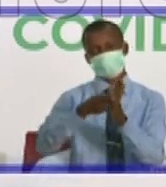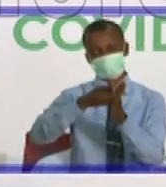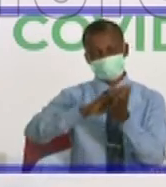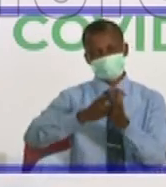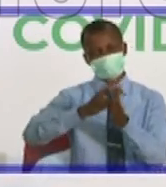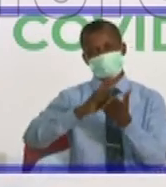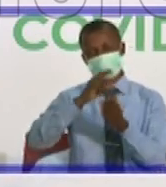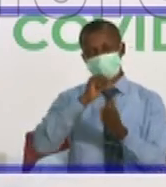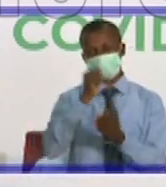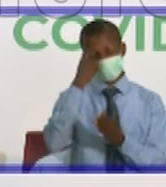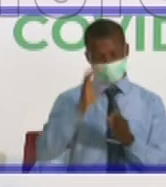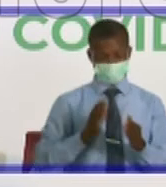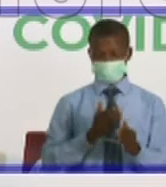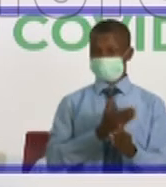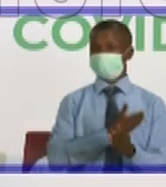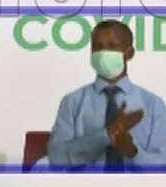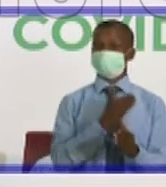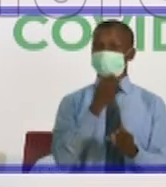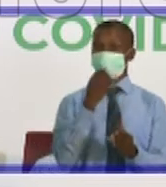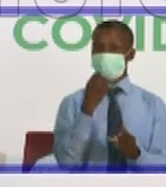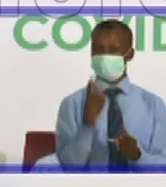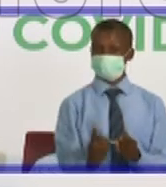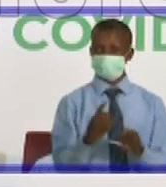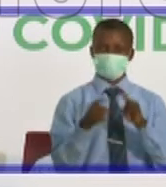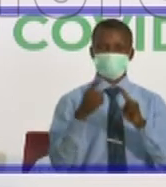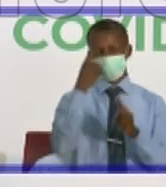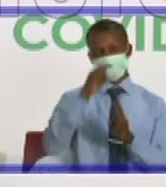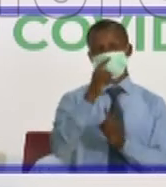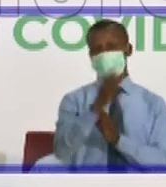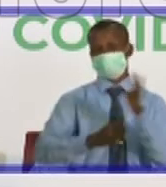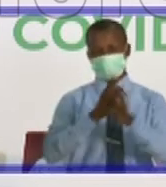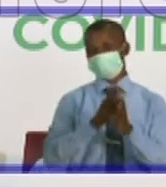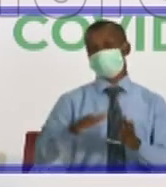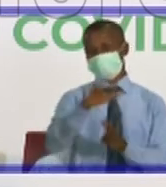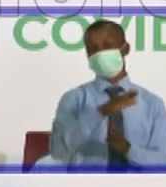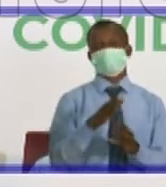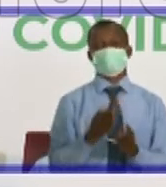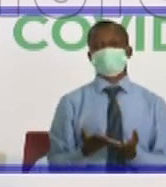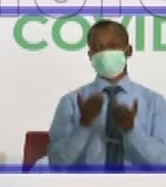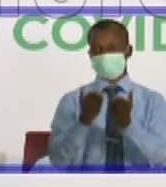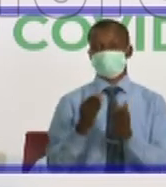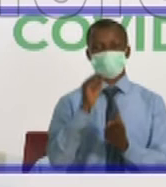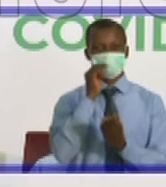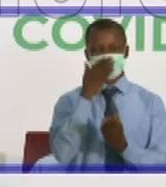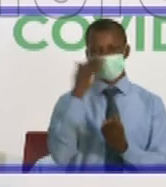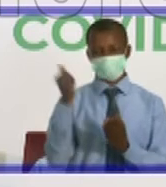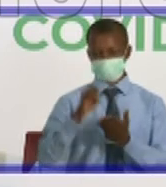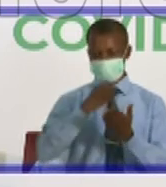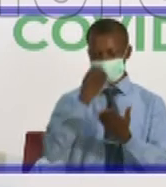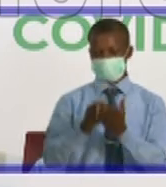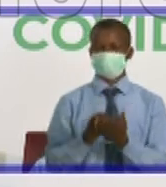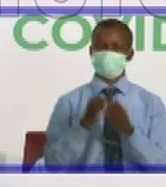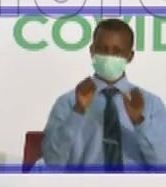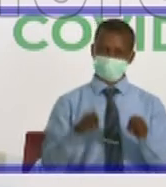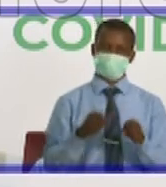the global community. Everybody is learning at the same time and offering Nigeria the best evidence possible and the best support they need